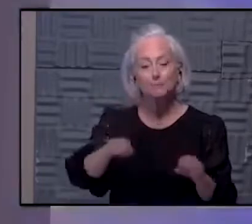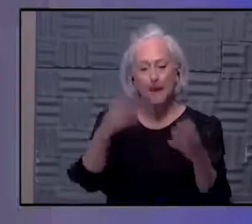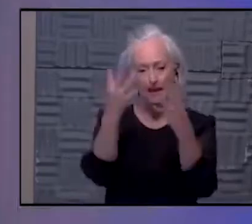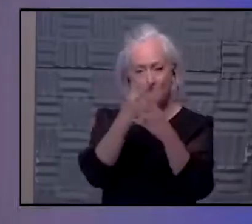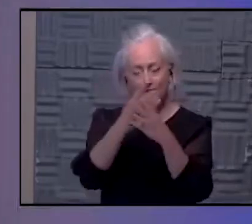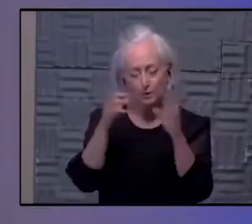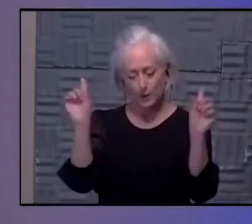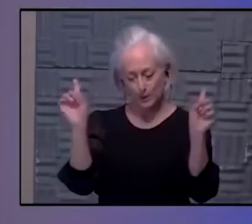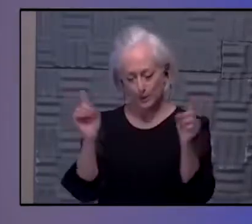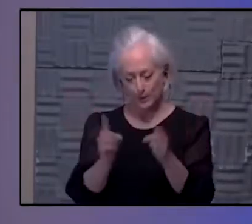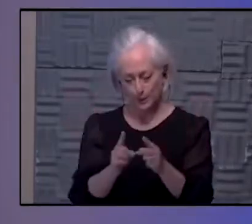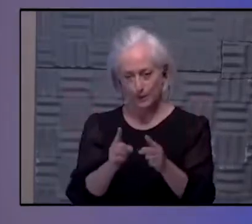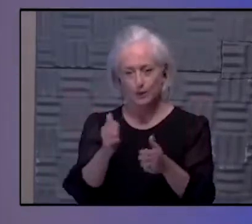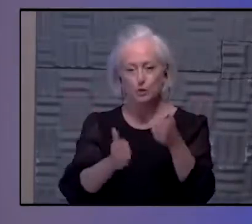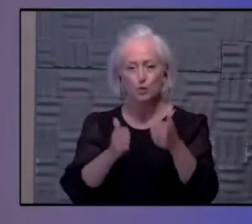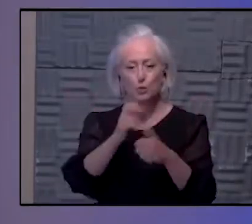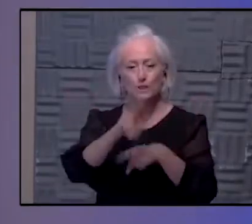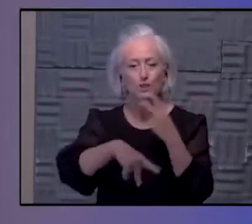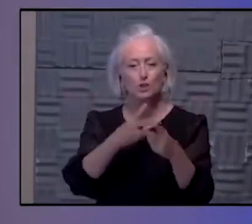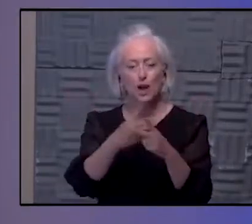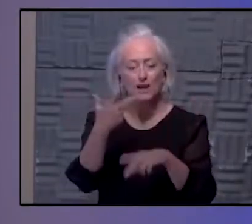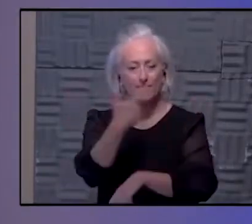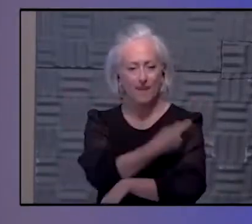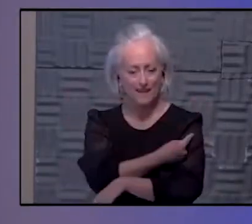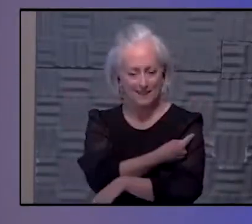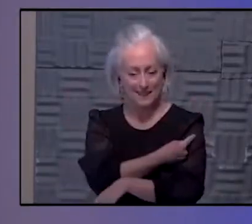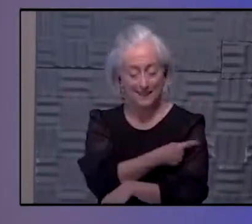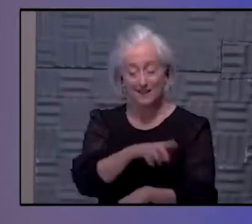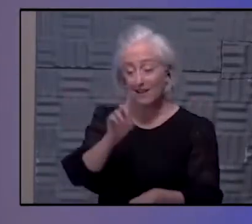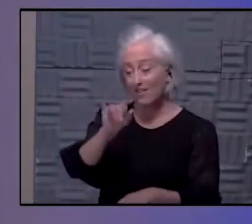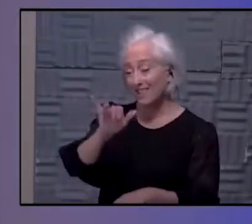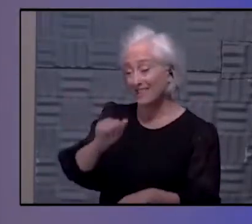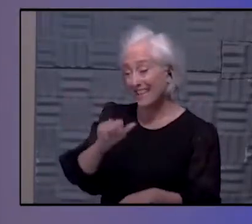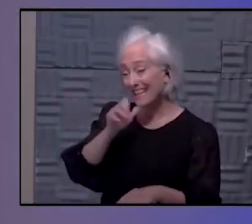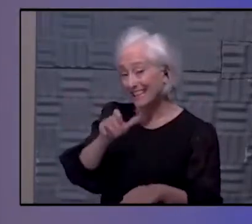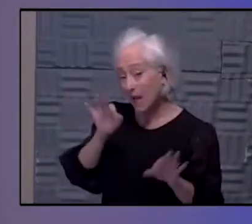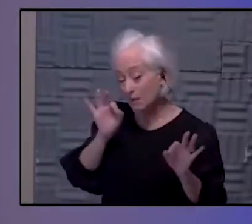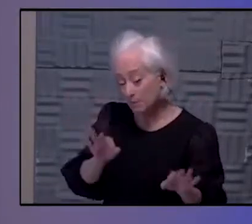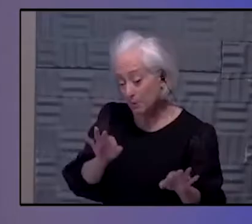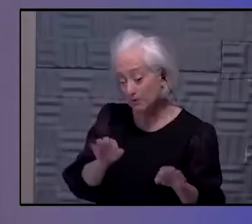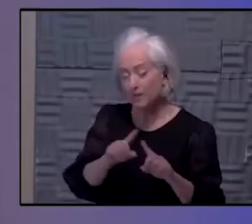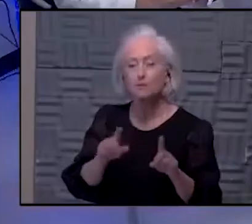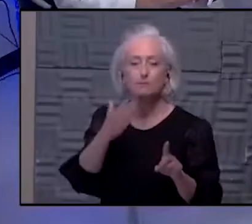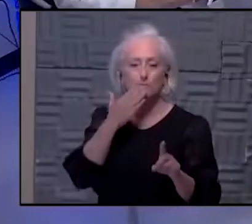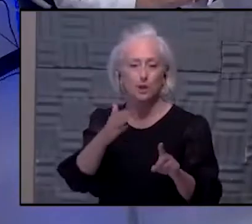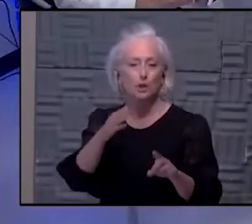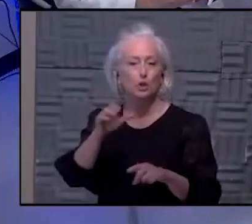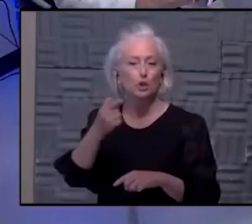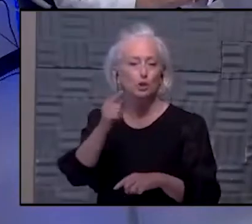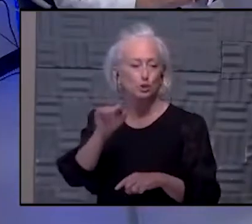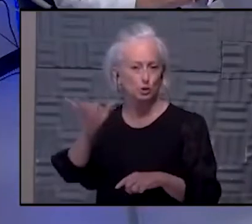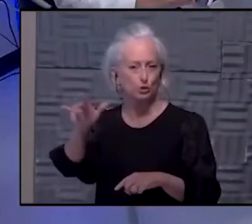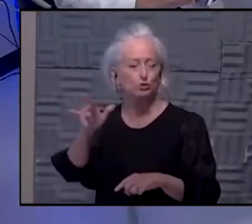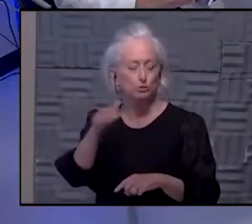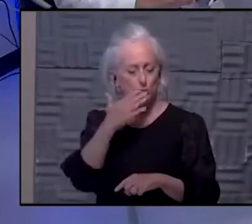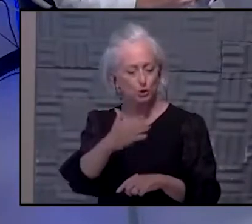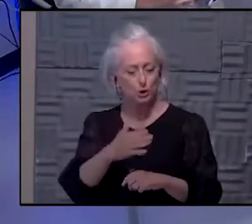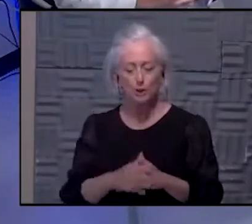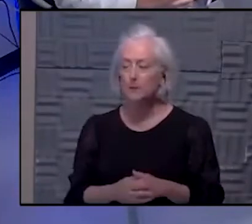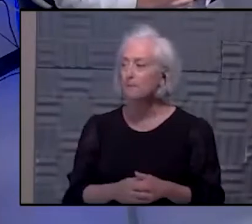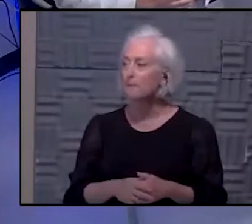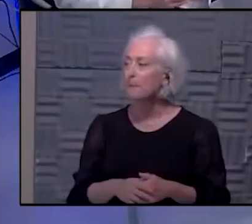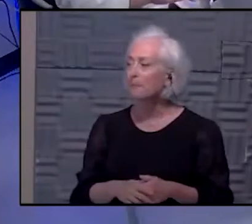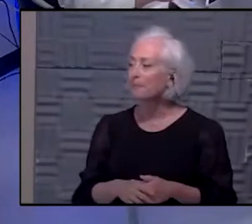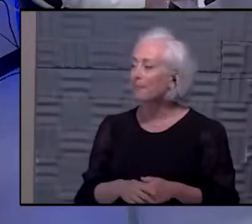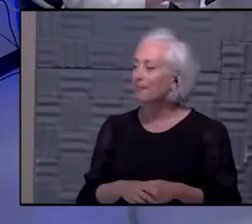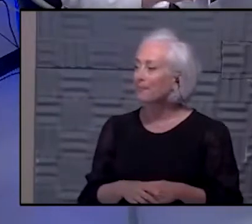The data are as current as we can make them. They're not perfect, but it is definitely a good tool. All right. Let's see. First